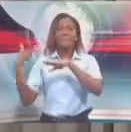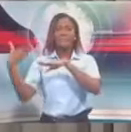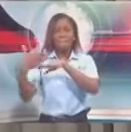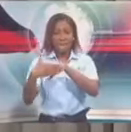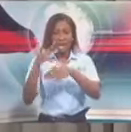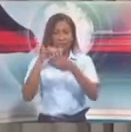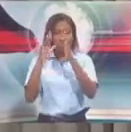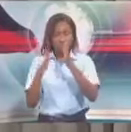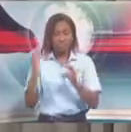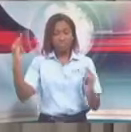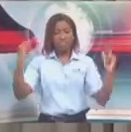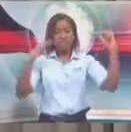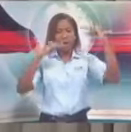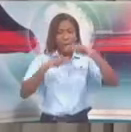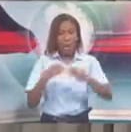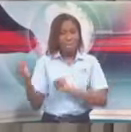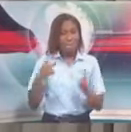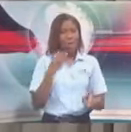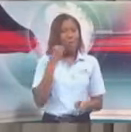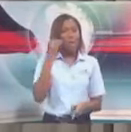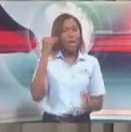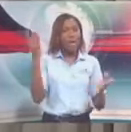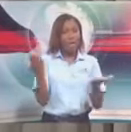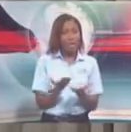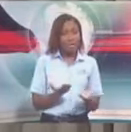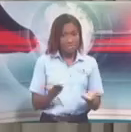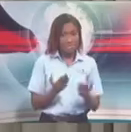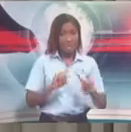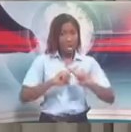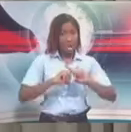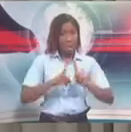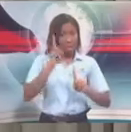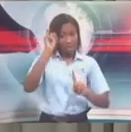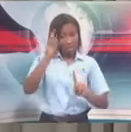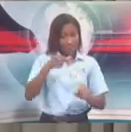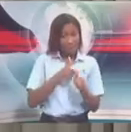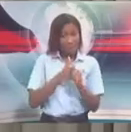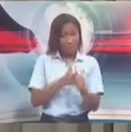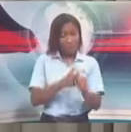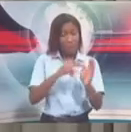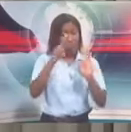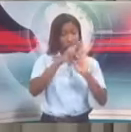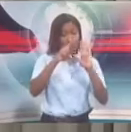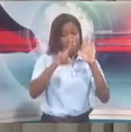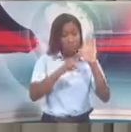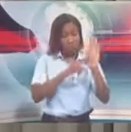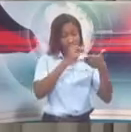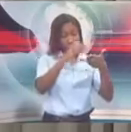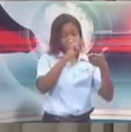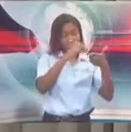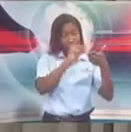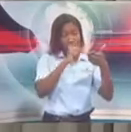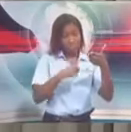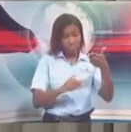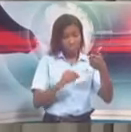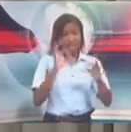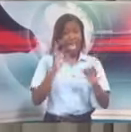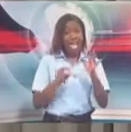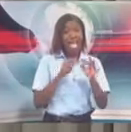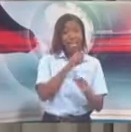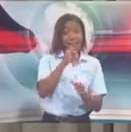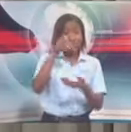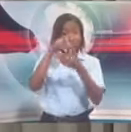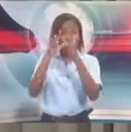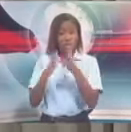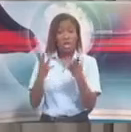But there important conditions that must be fulfilled. The students who wish to come back, and this will be coordinated